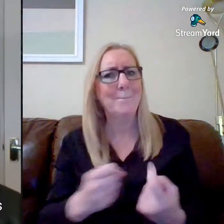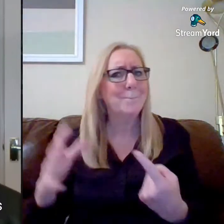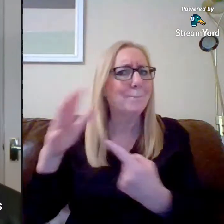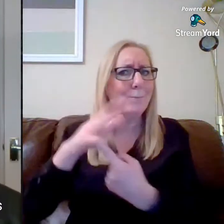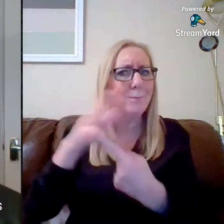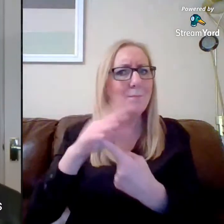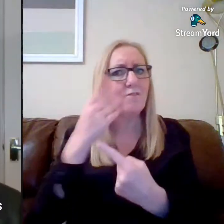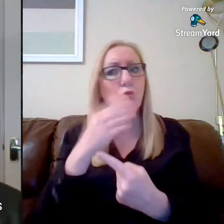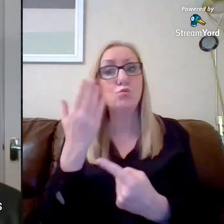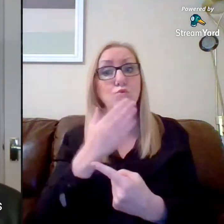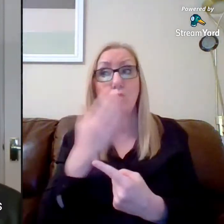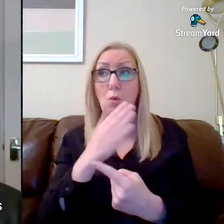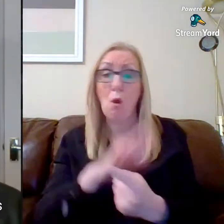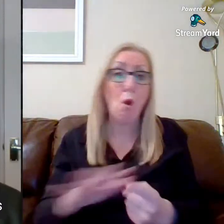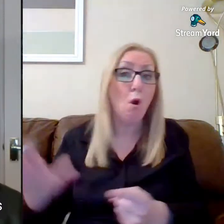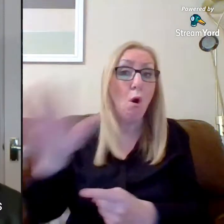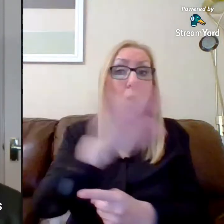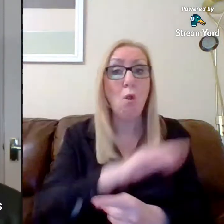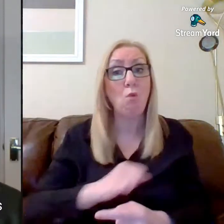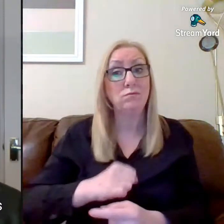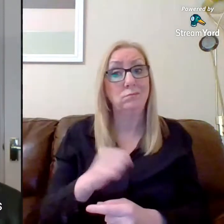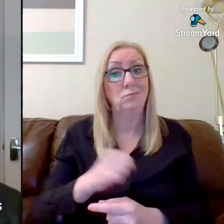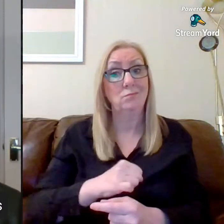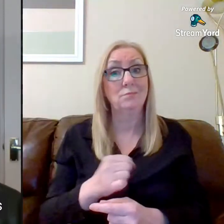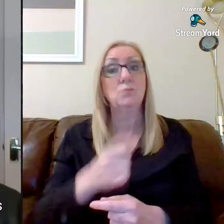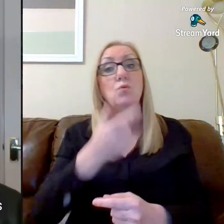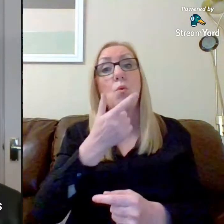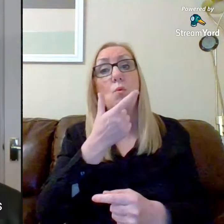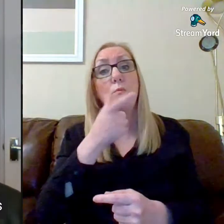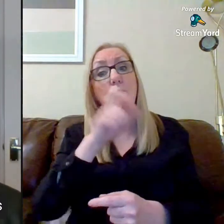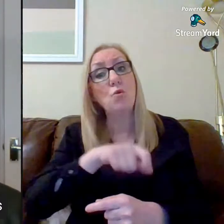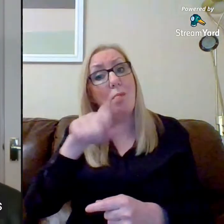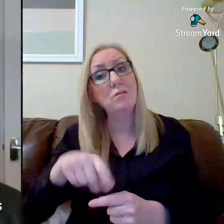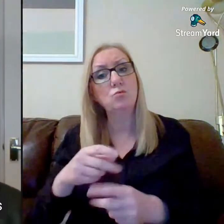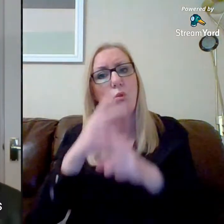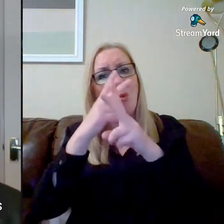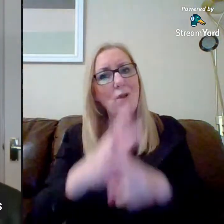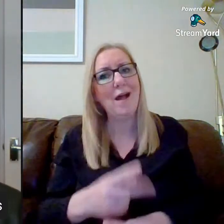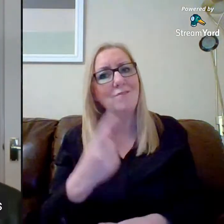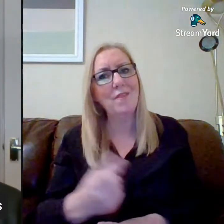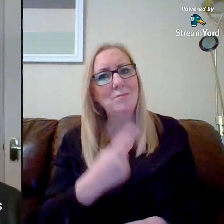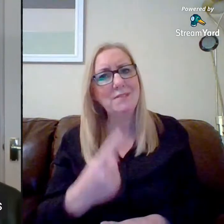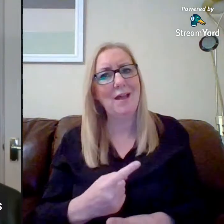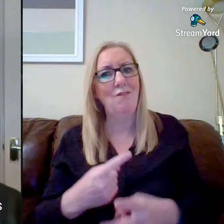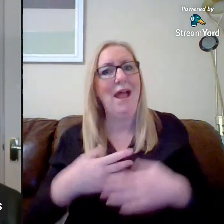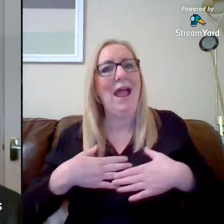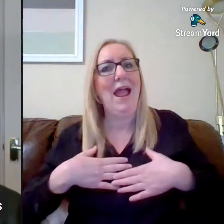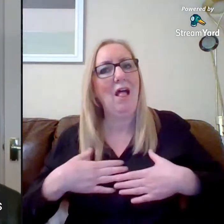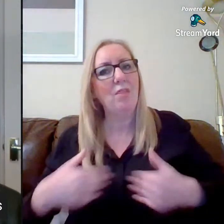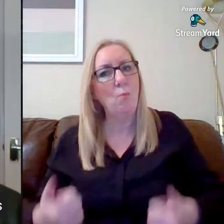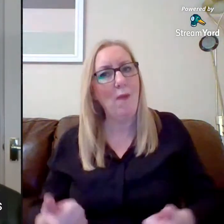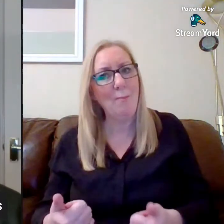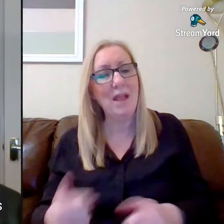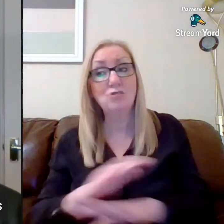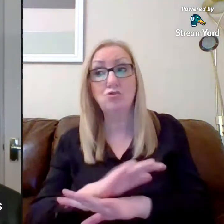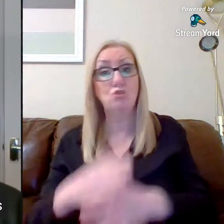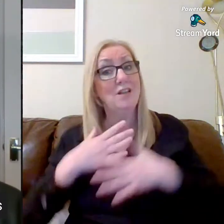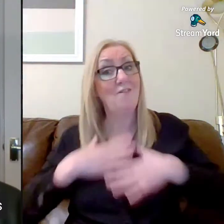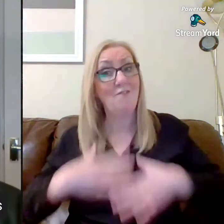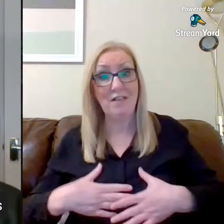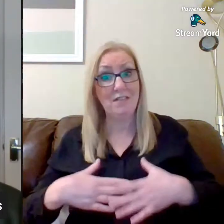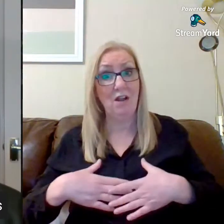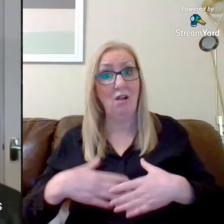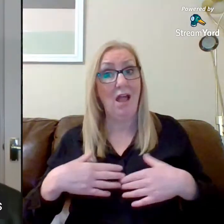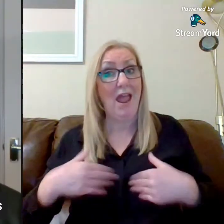all schools across the country is making sure that pupils take care of their health and wellbeing. This is not just their physical health, it's their mental health,